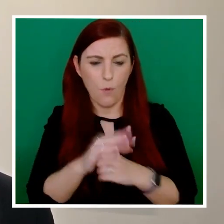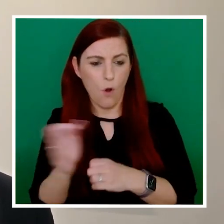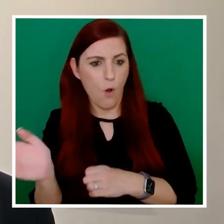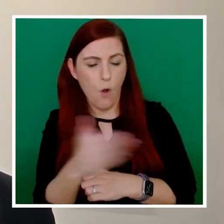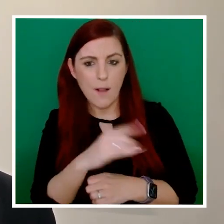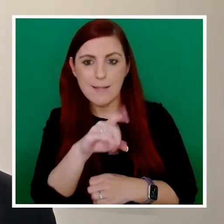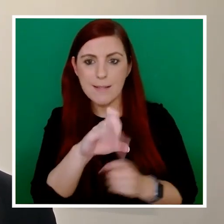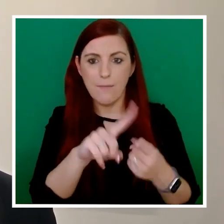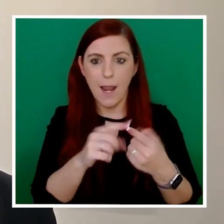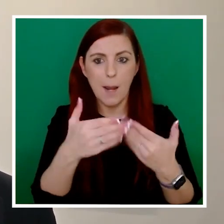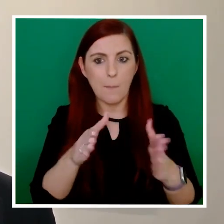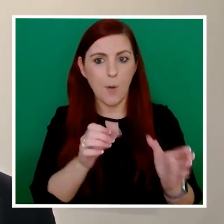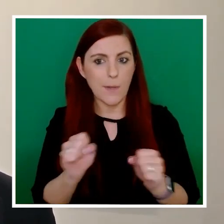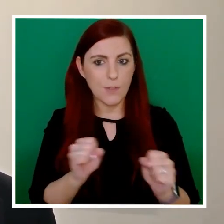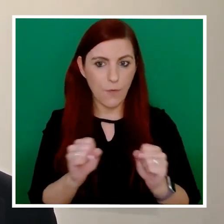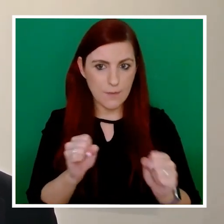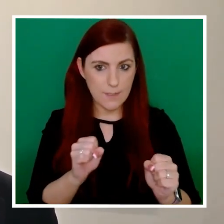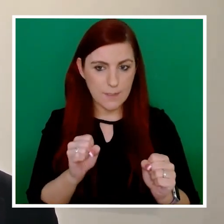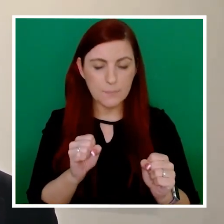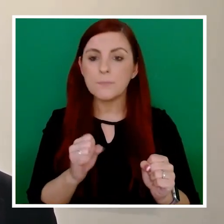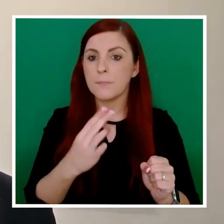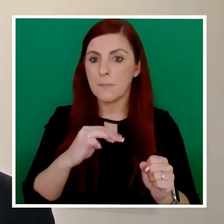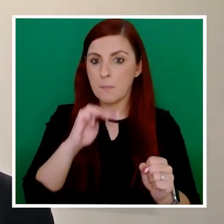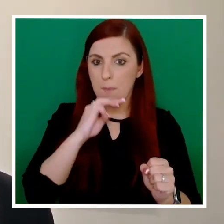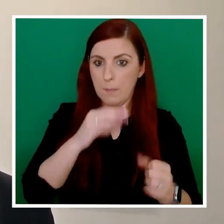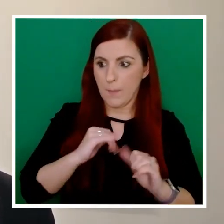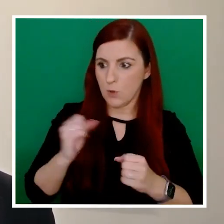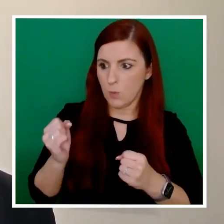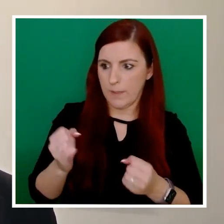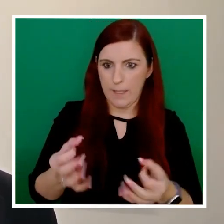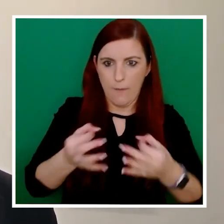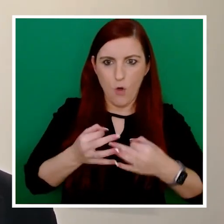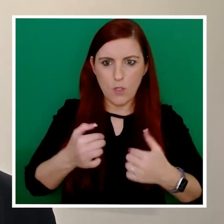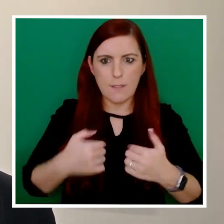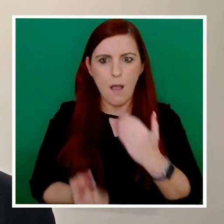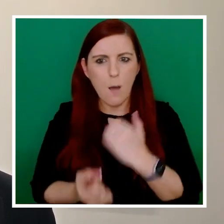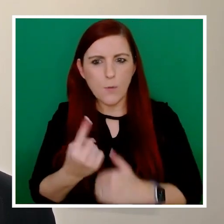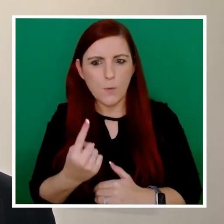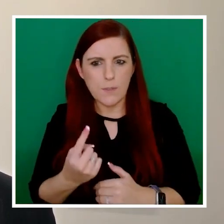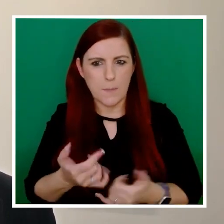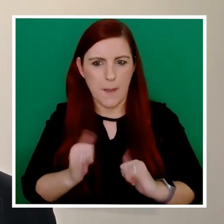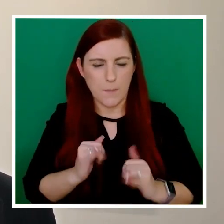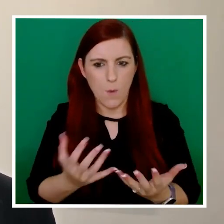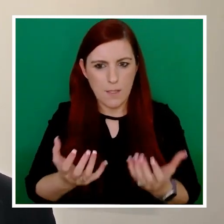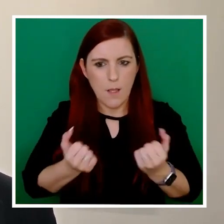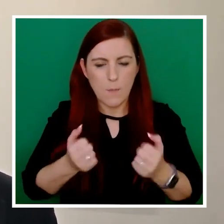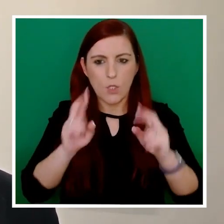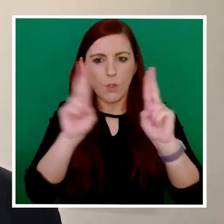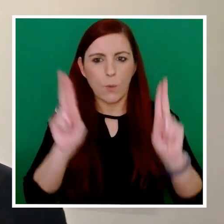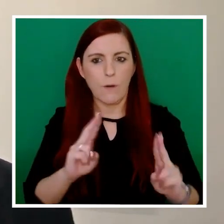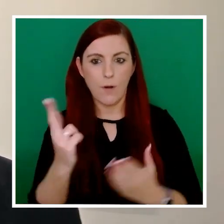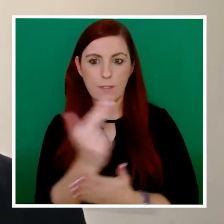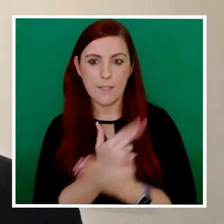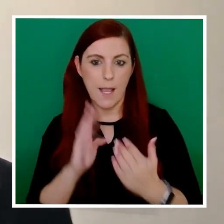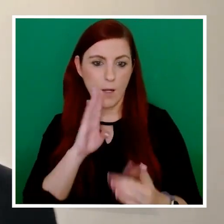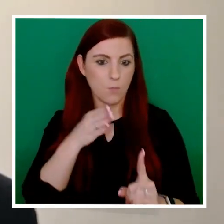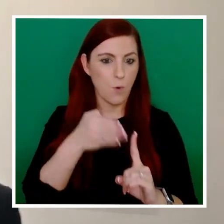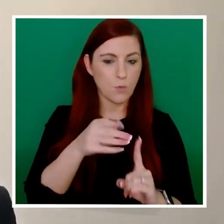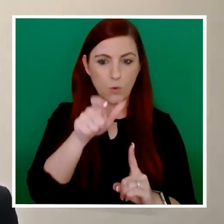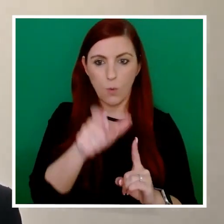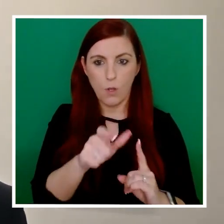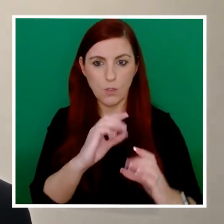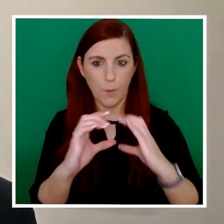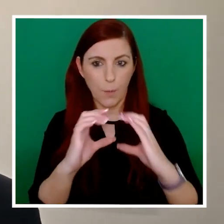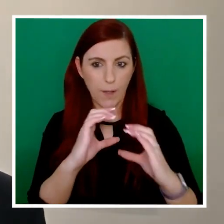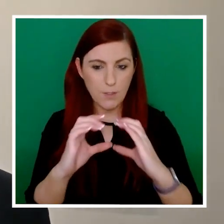and public servants. It has really provided us with the opportunity to adopt a universal design approach to our customer communications